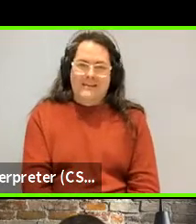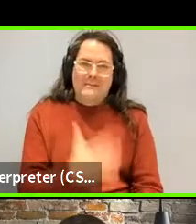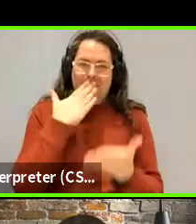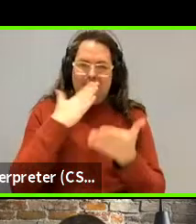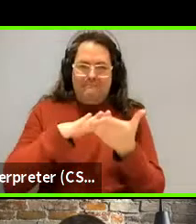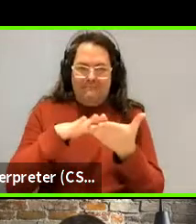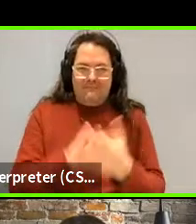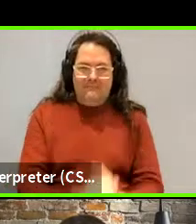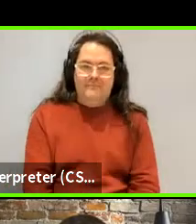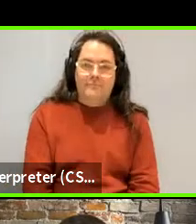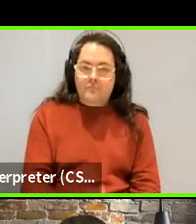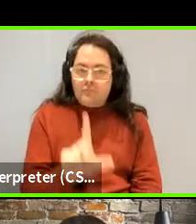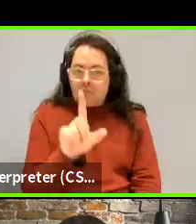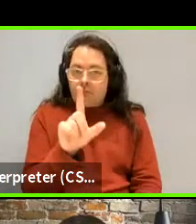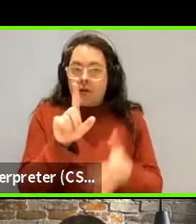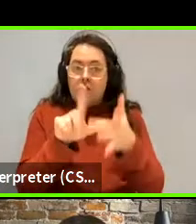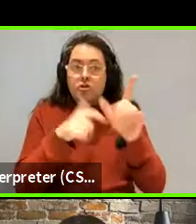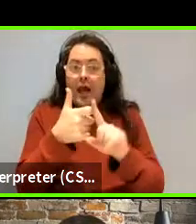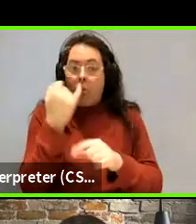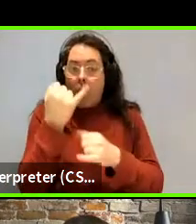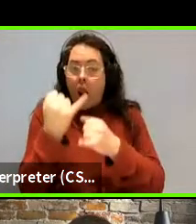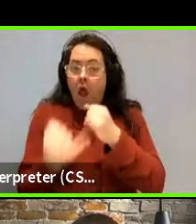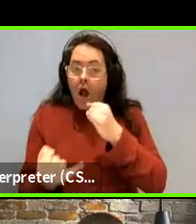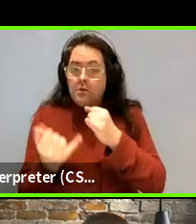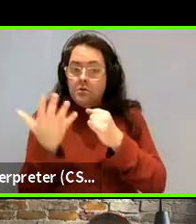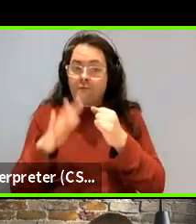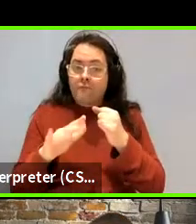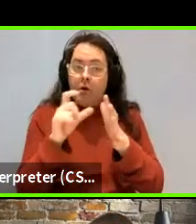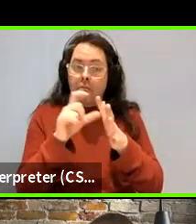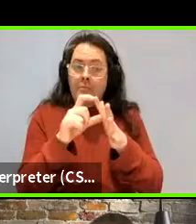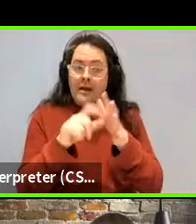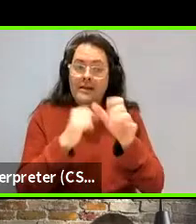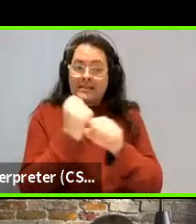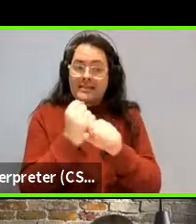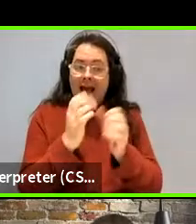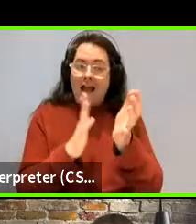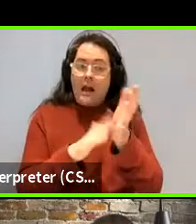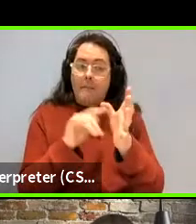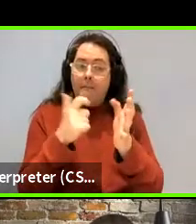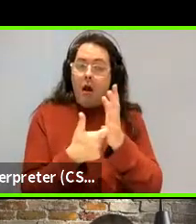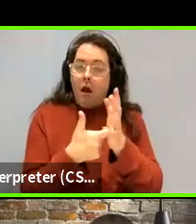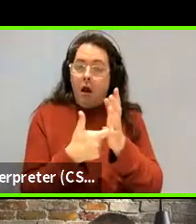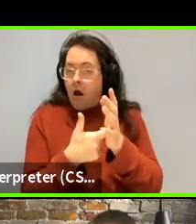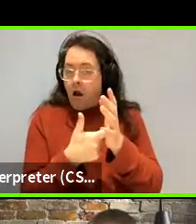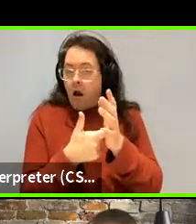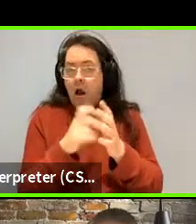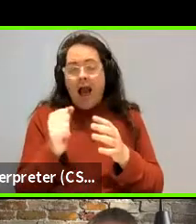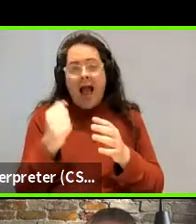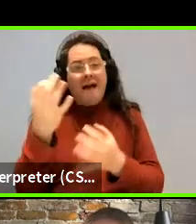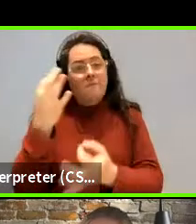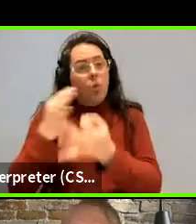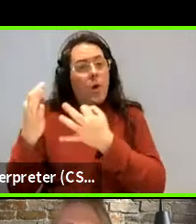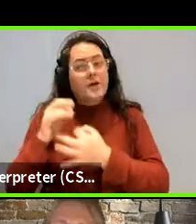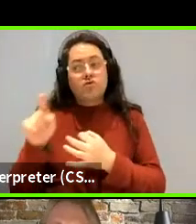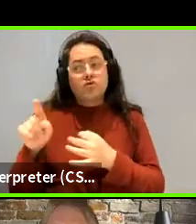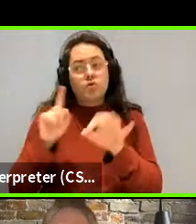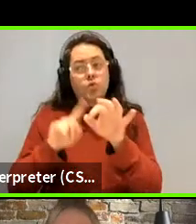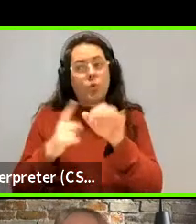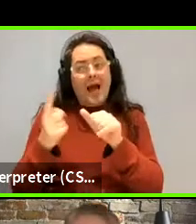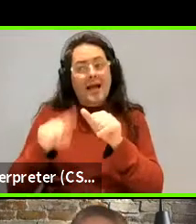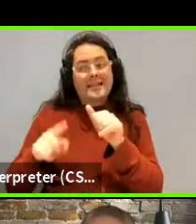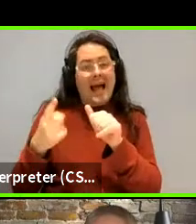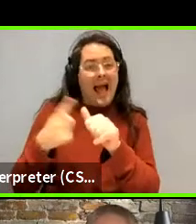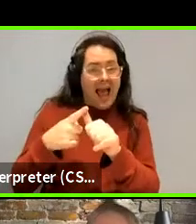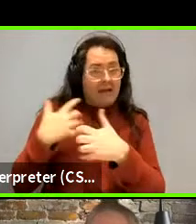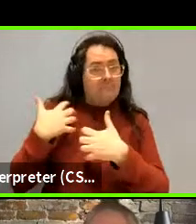head there. Yeah. Can we just take a, um, a last question from Dagmar? I, I, I'm afraid for the audience members. I'm, I, I do have the questions there. I think there's some really interesting ones,